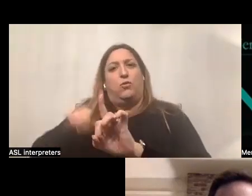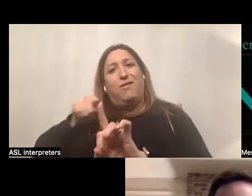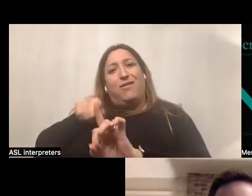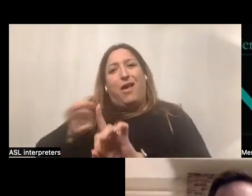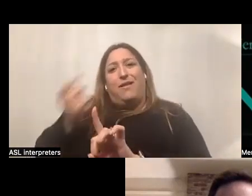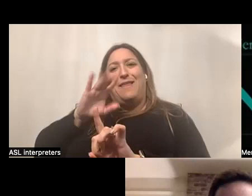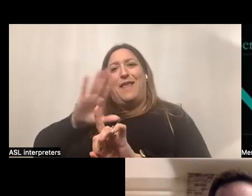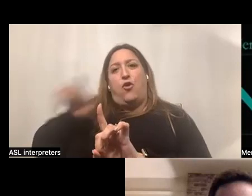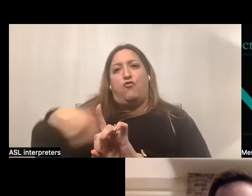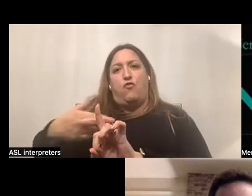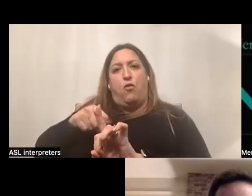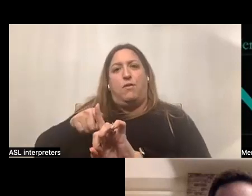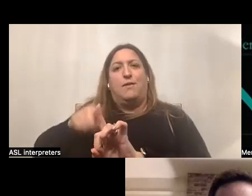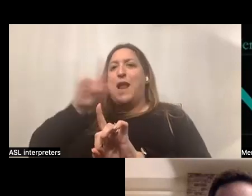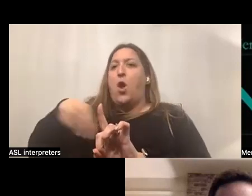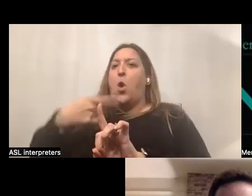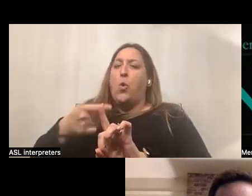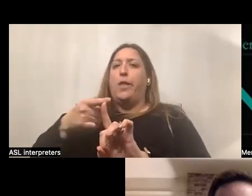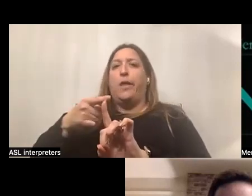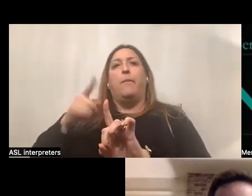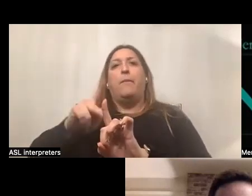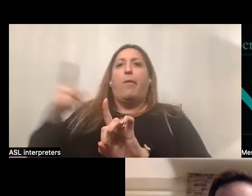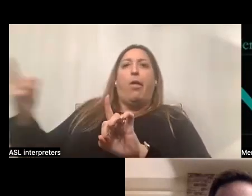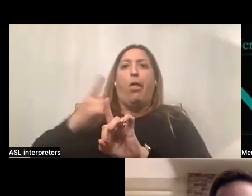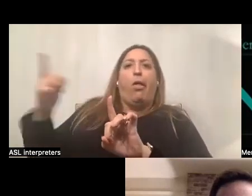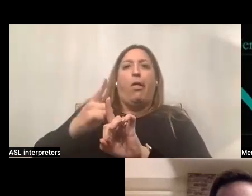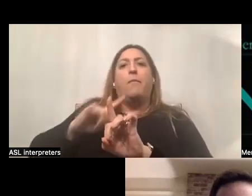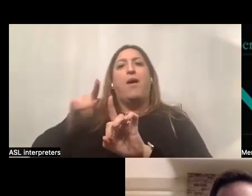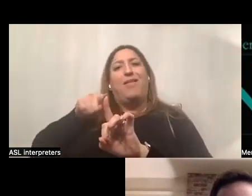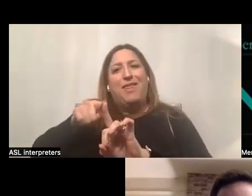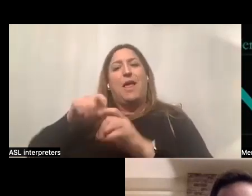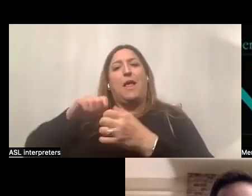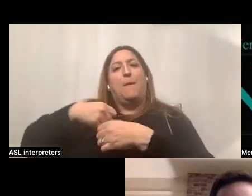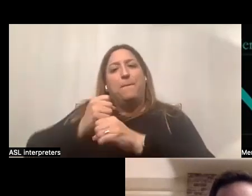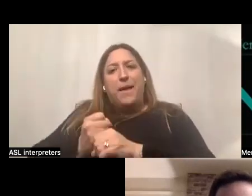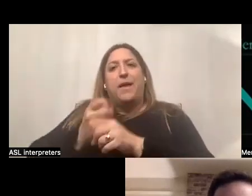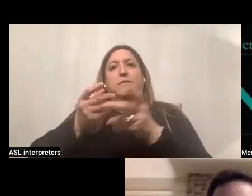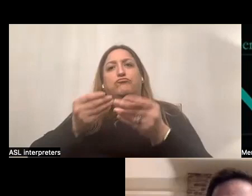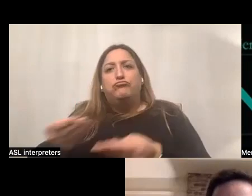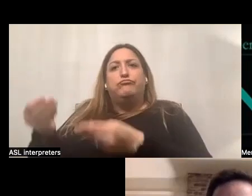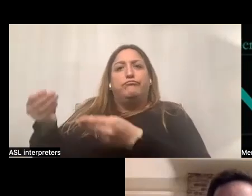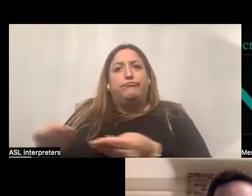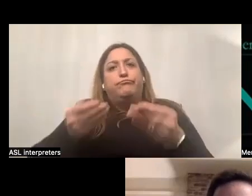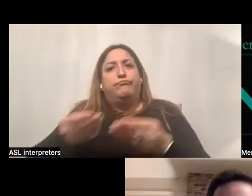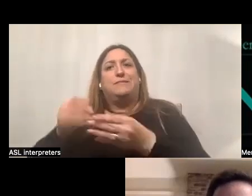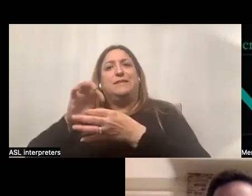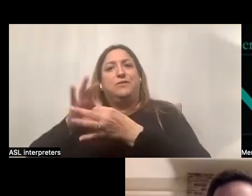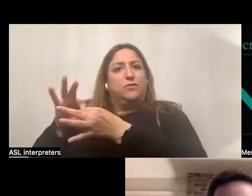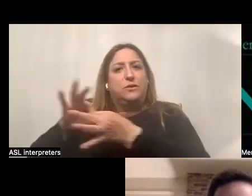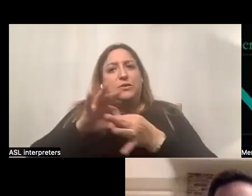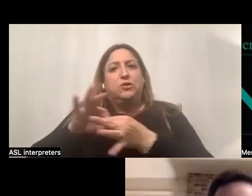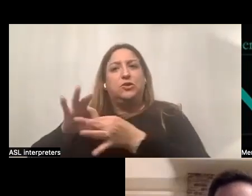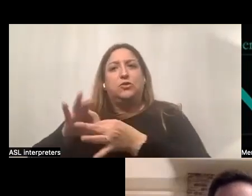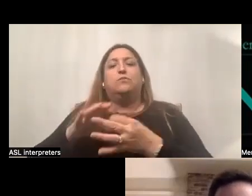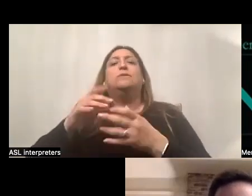role. They're not just the object of everybody coming in, but also forming reciprocity in those relationships. So knowing, you know, the simple